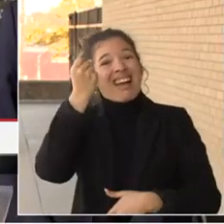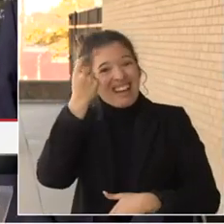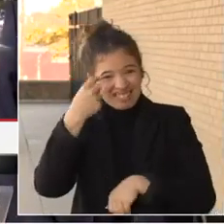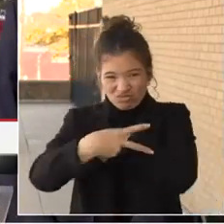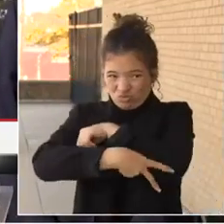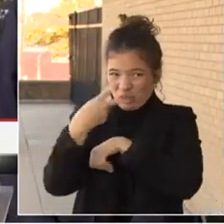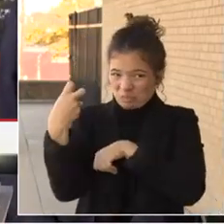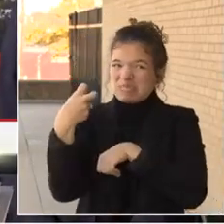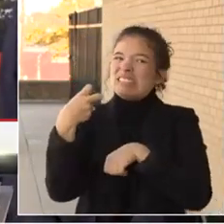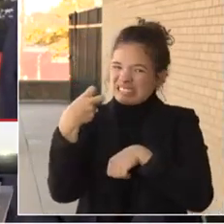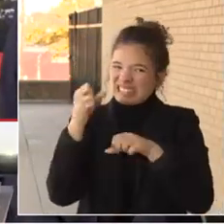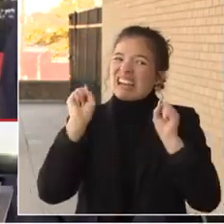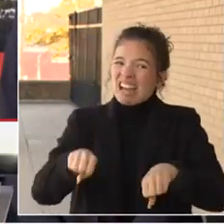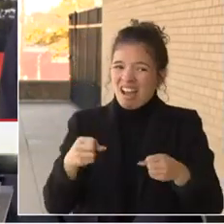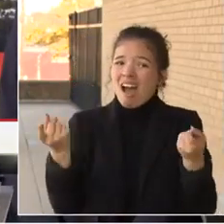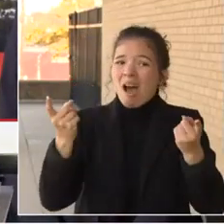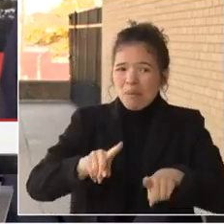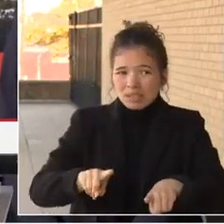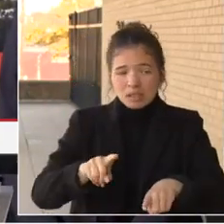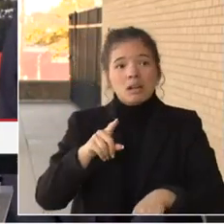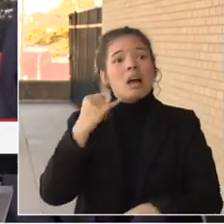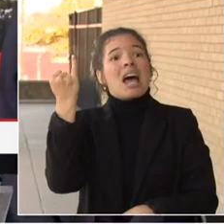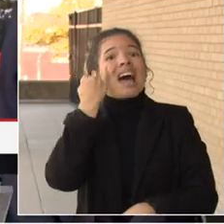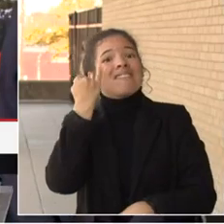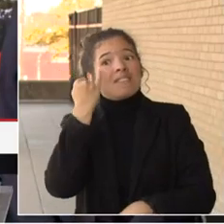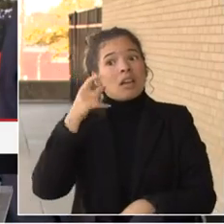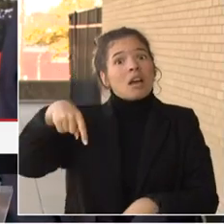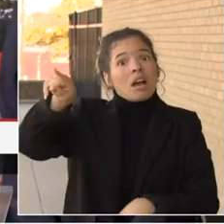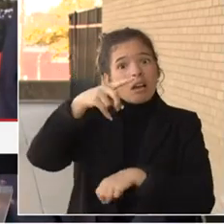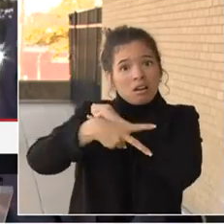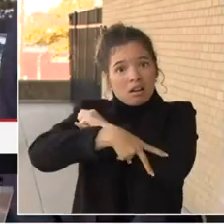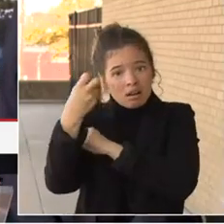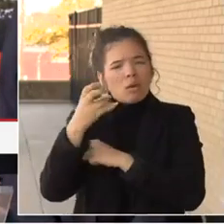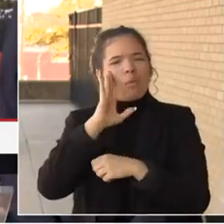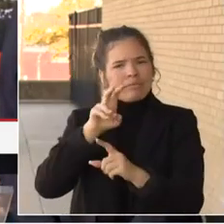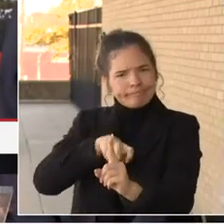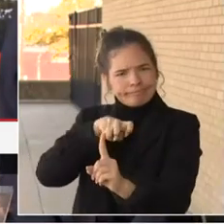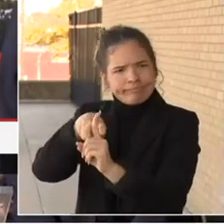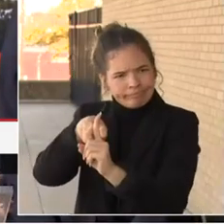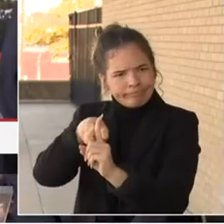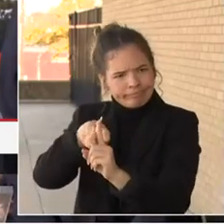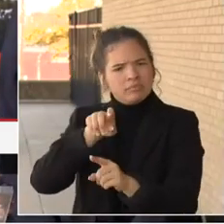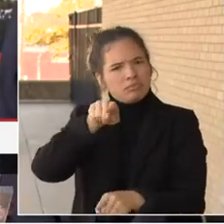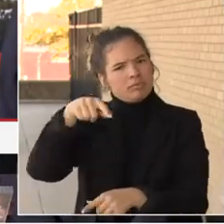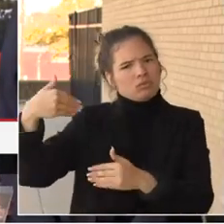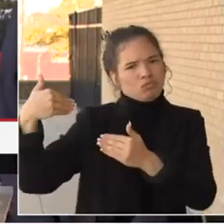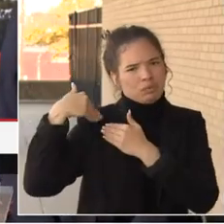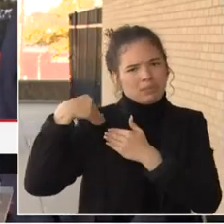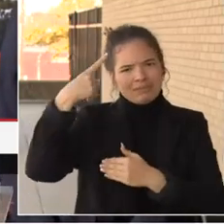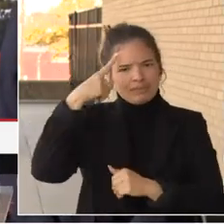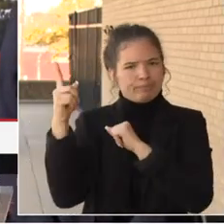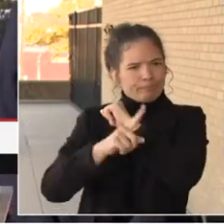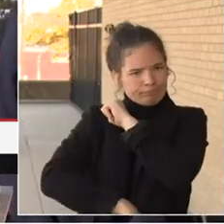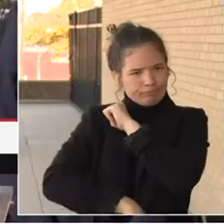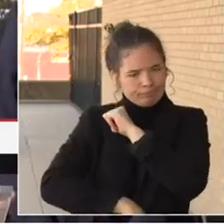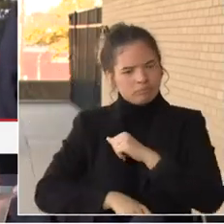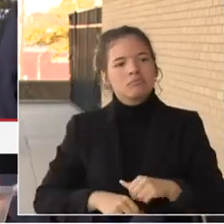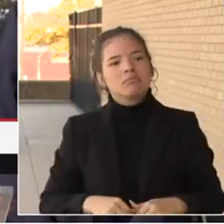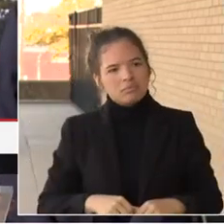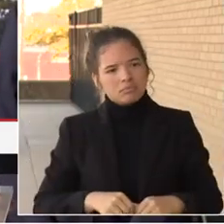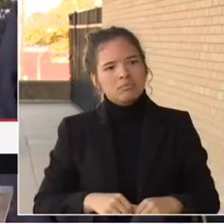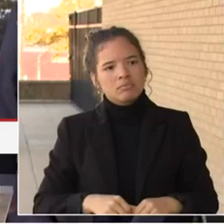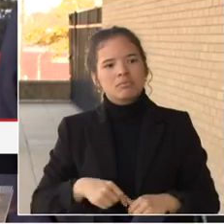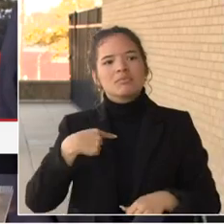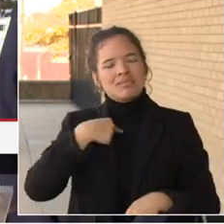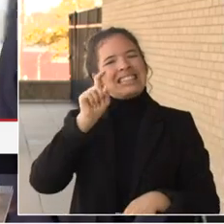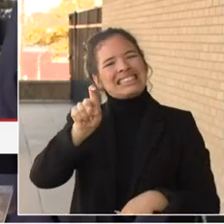accountable who engage in criminal behavior in this space, but we need to work together as a community to stop these crimes of opportunity from